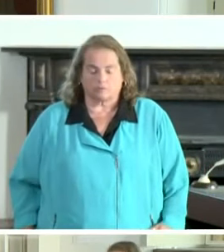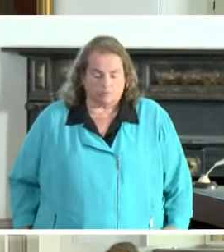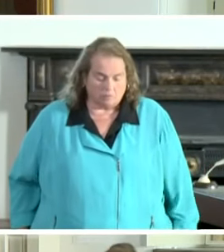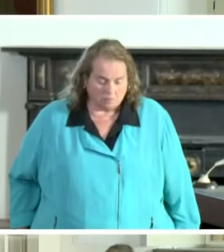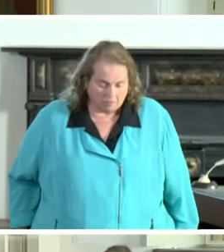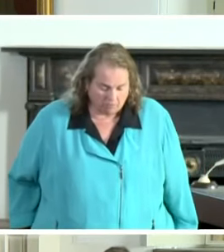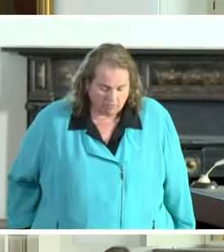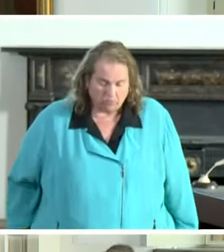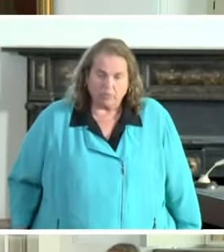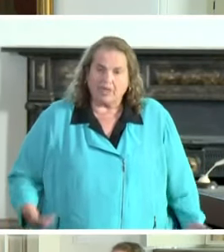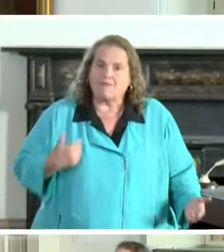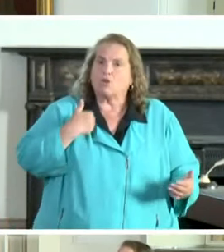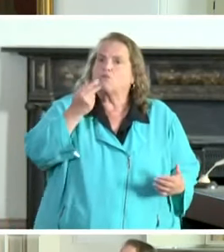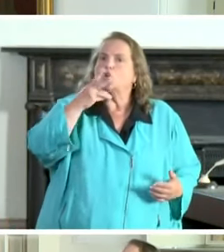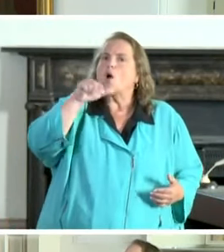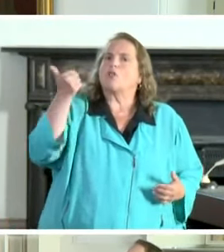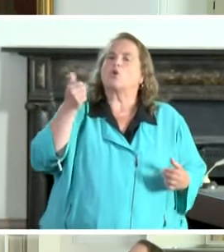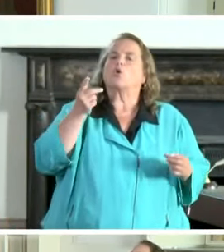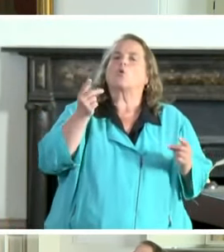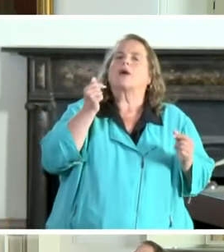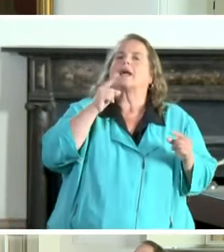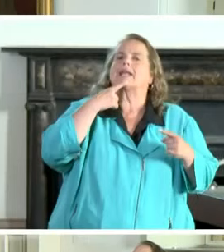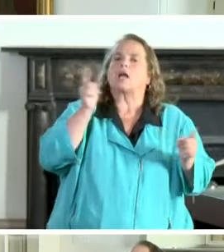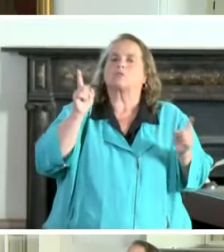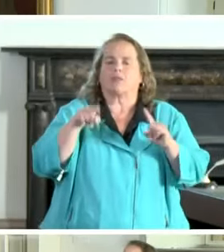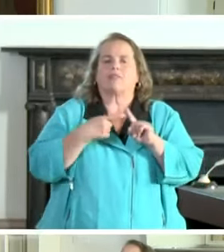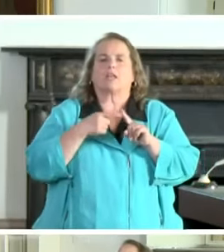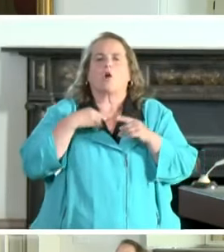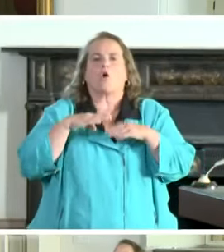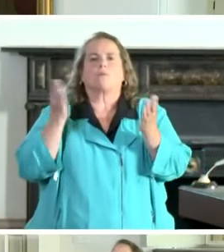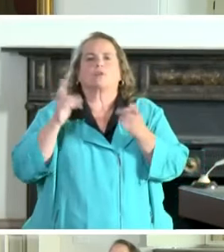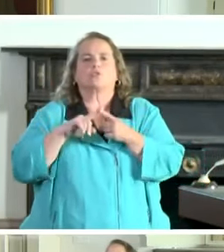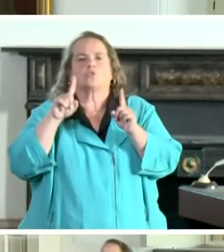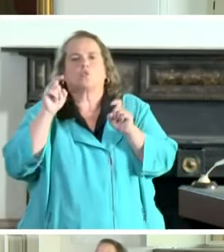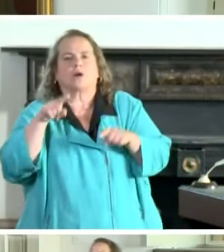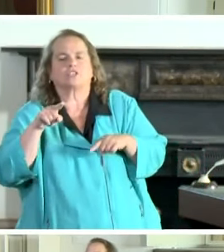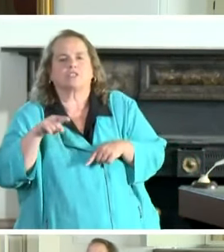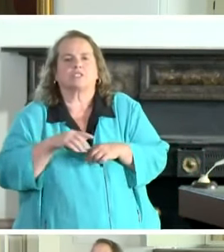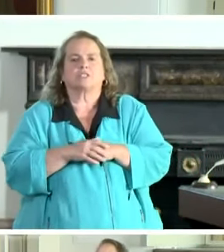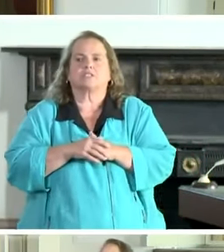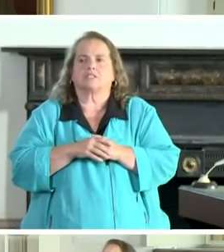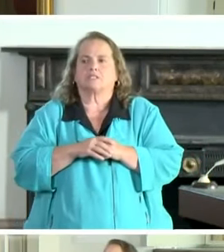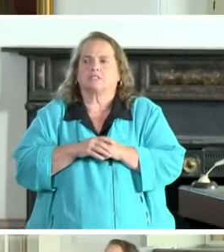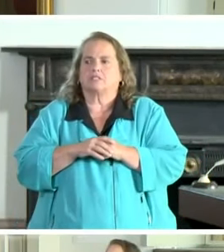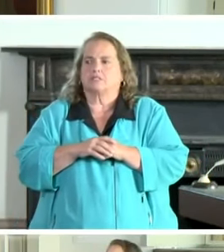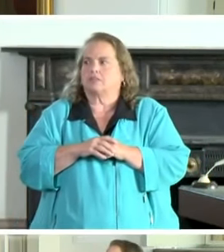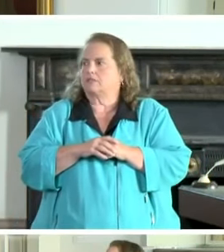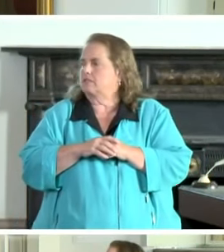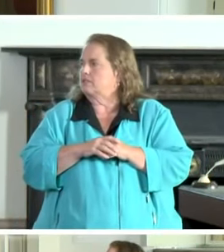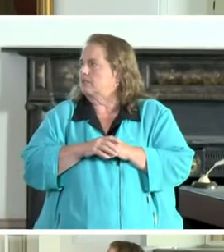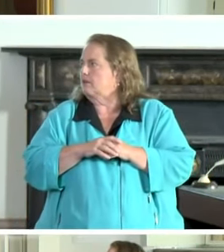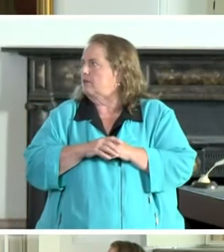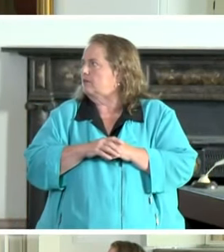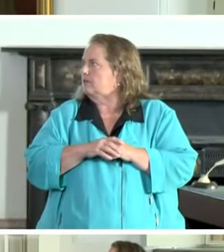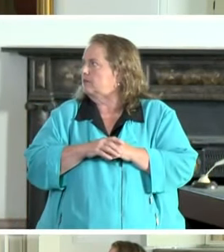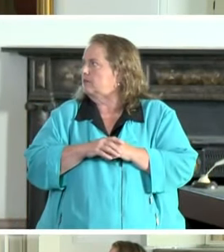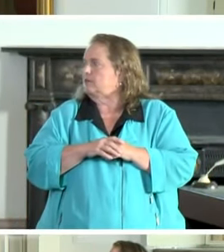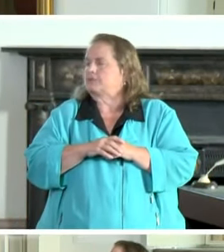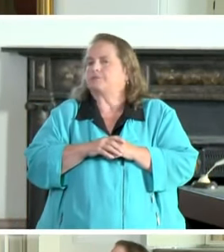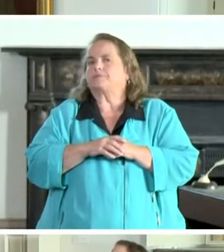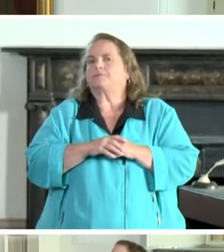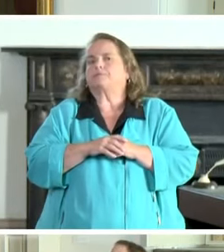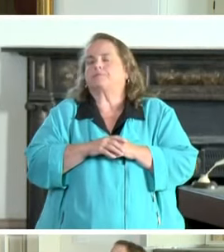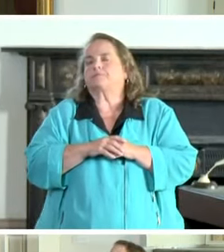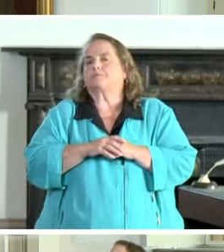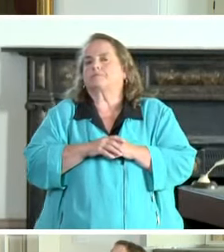I have a couple other quick announcements before we open it up to questions. And we'll stage questions so we can get the Lieutenant Governor and the Commissioner back up